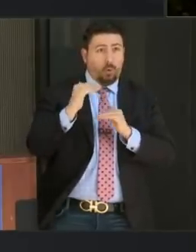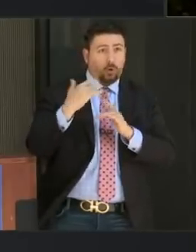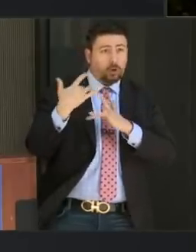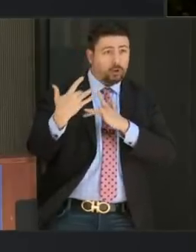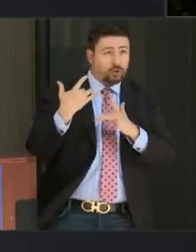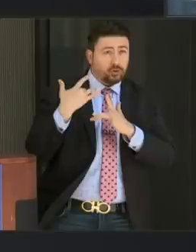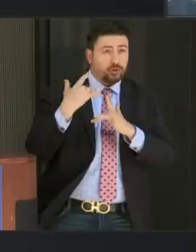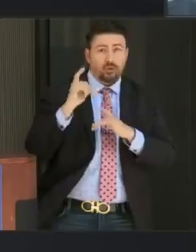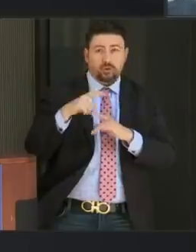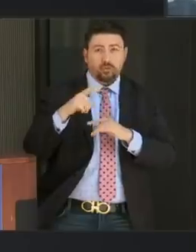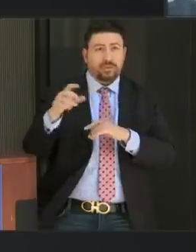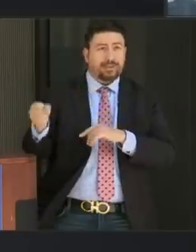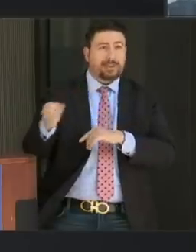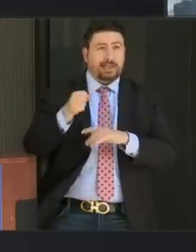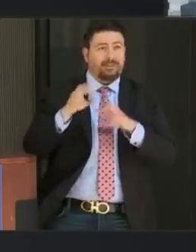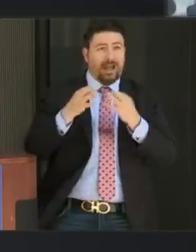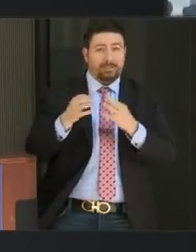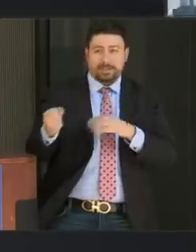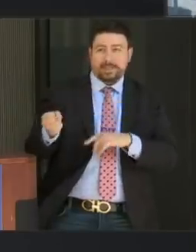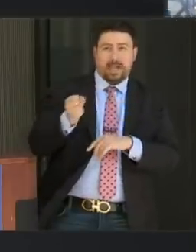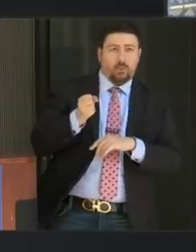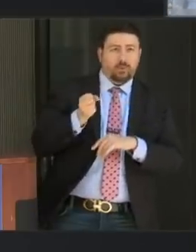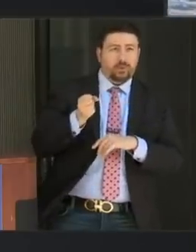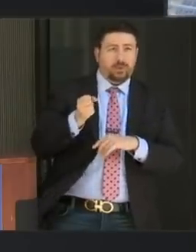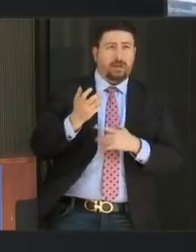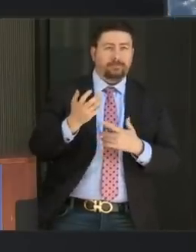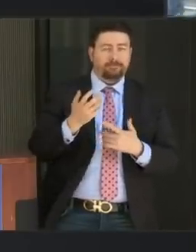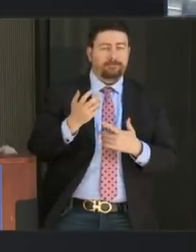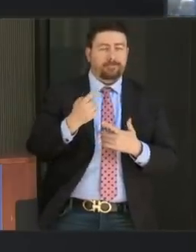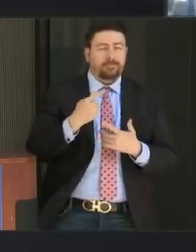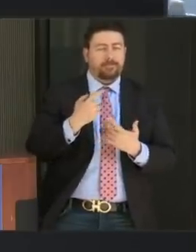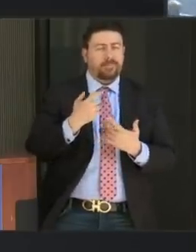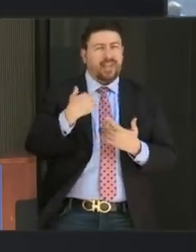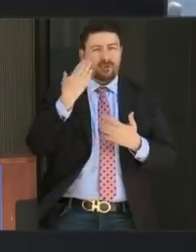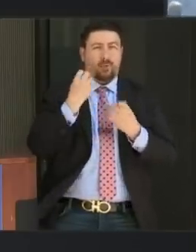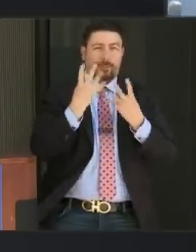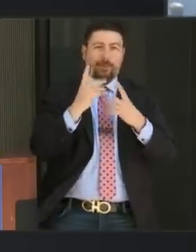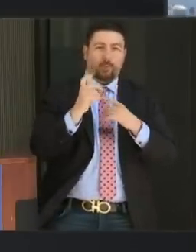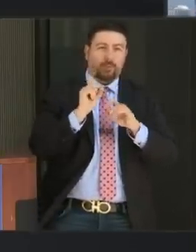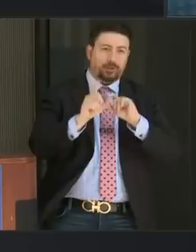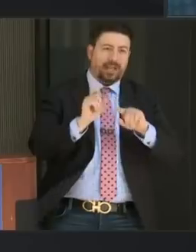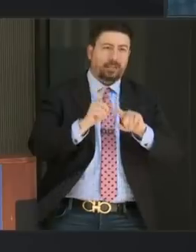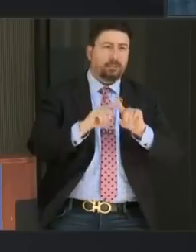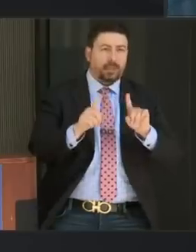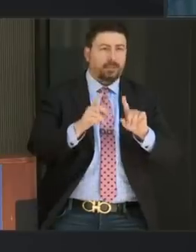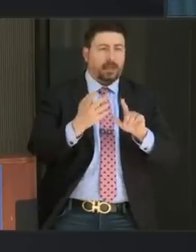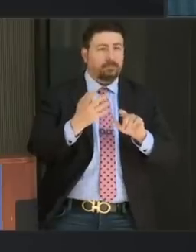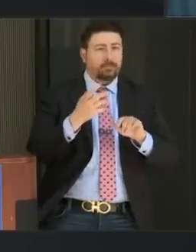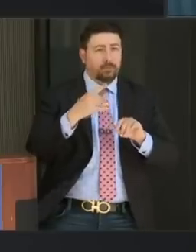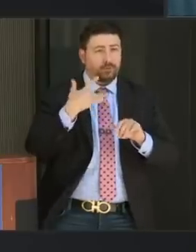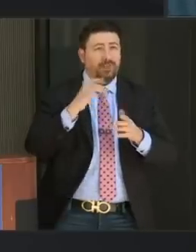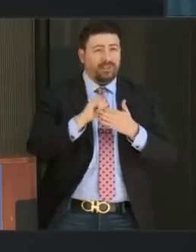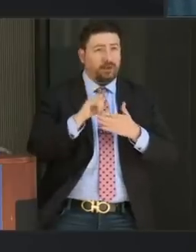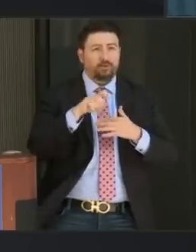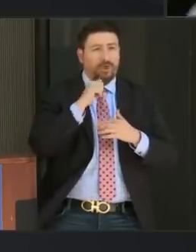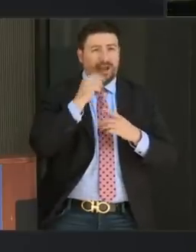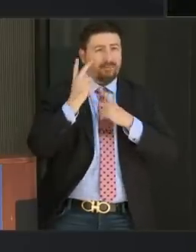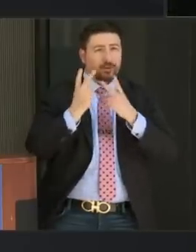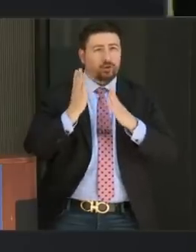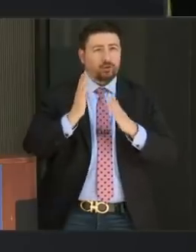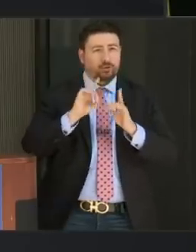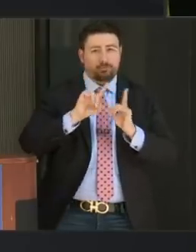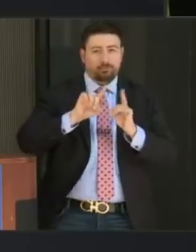out? And are you anywhere near, and there's a lot of questions, are you anywhere near saying to those people, no visitors, leave them alone? Yeah.